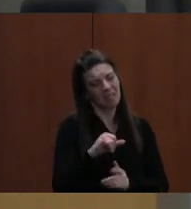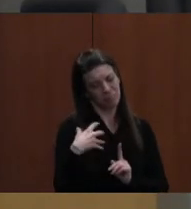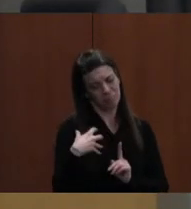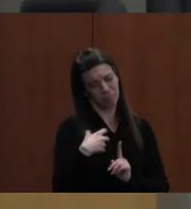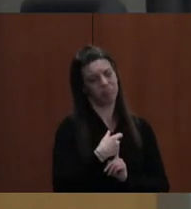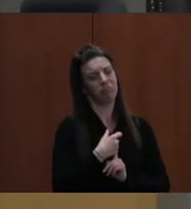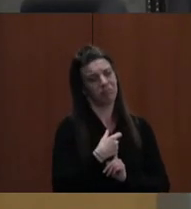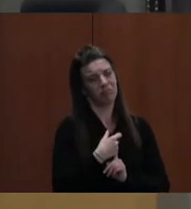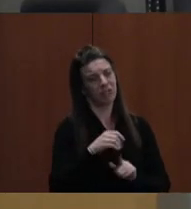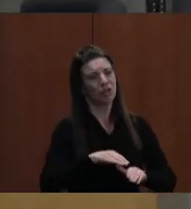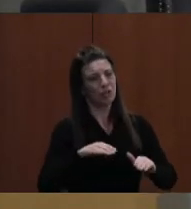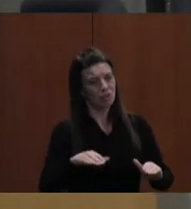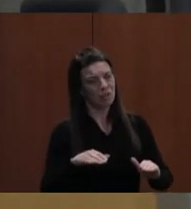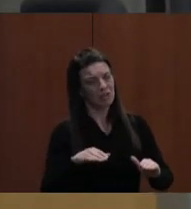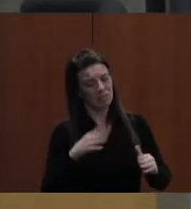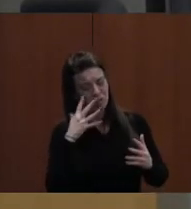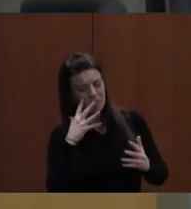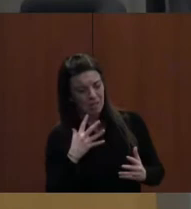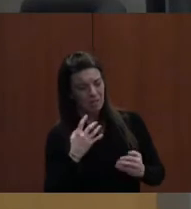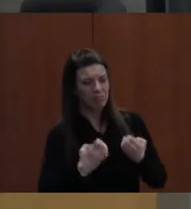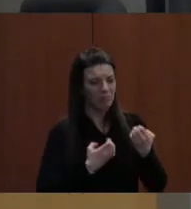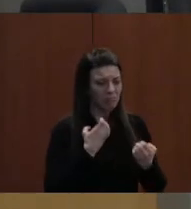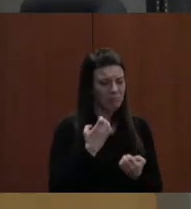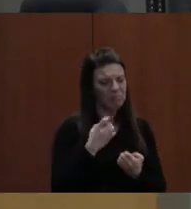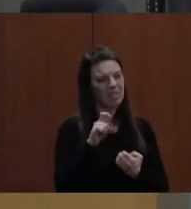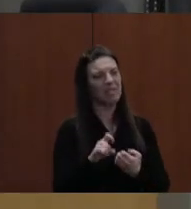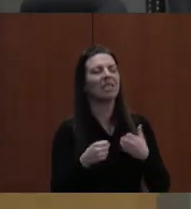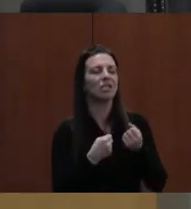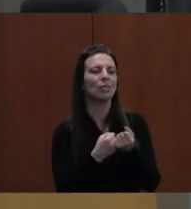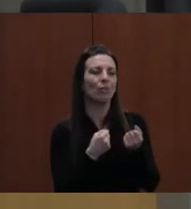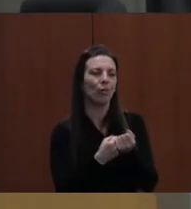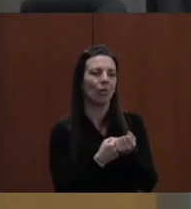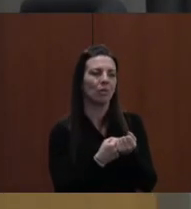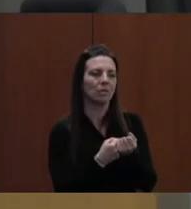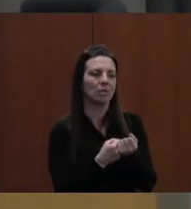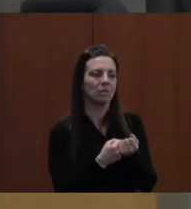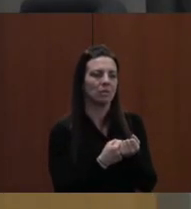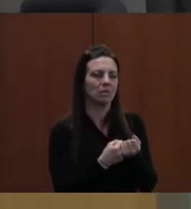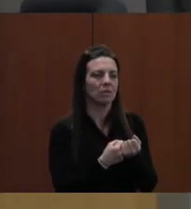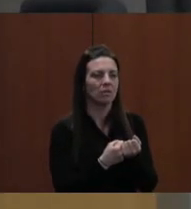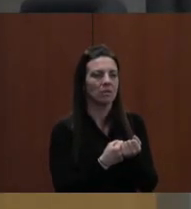children needed support for. But I fear that kids are dealing with